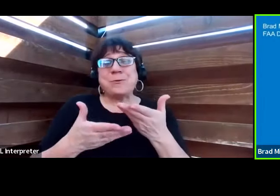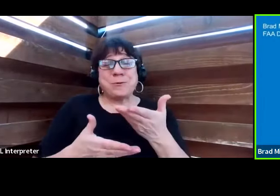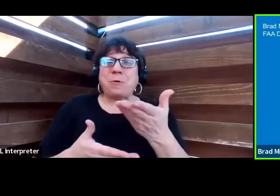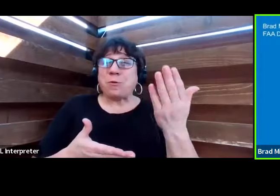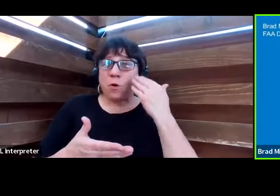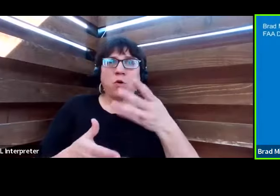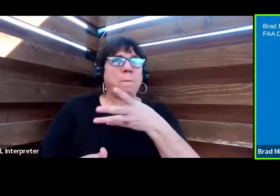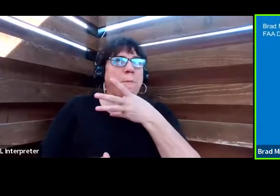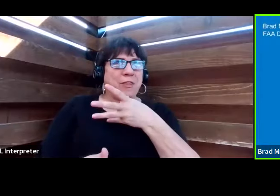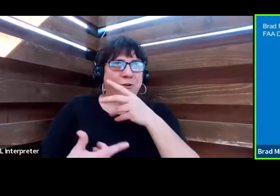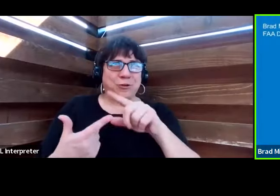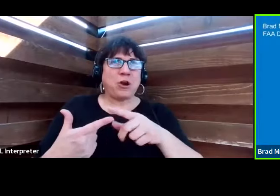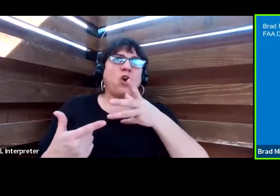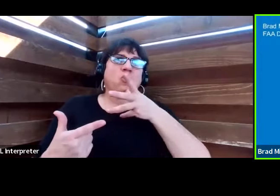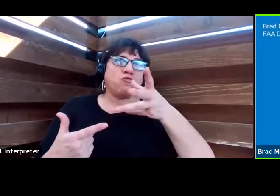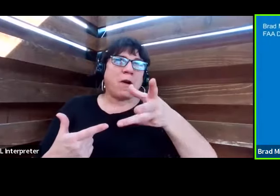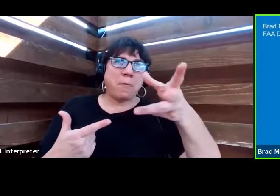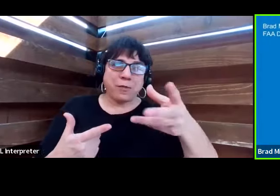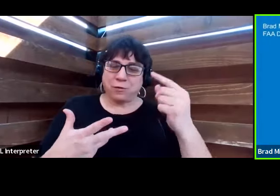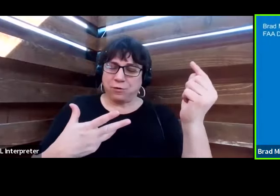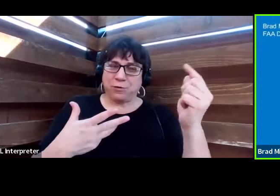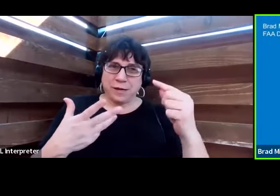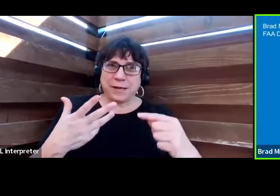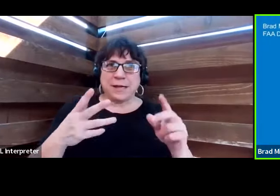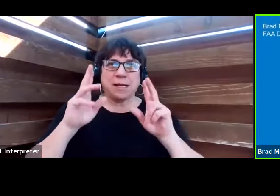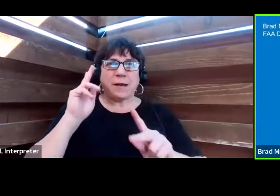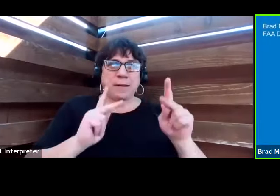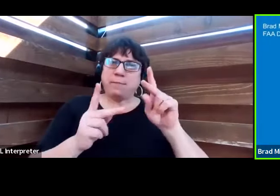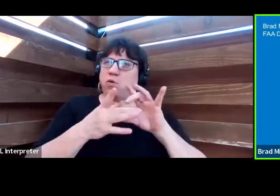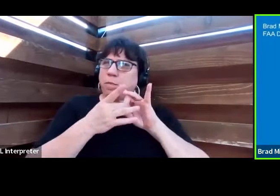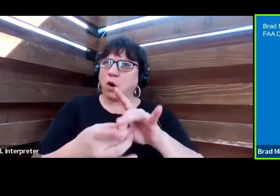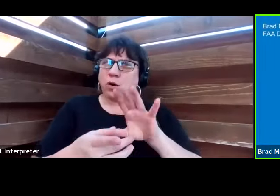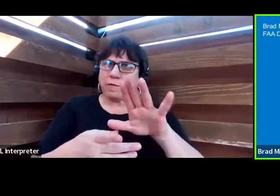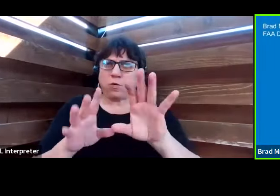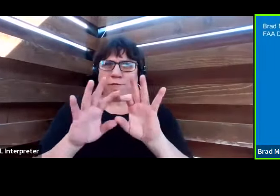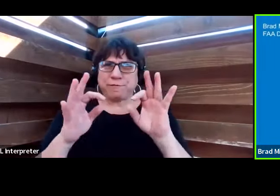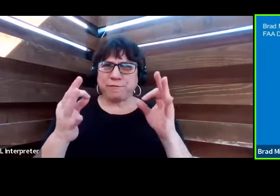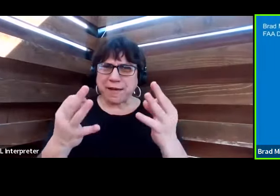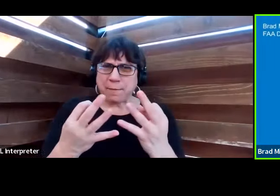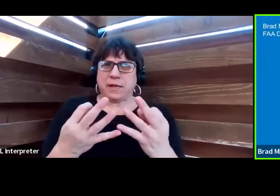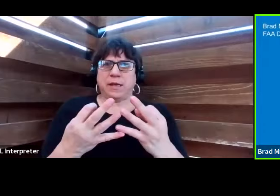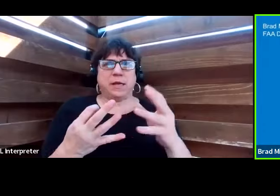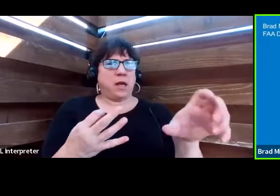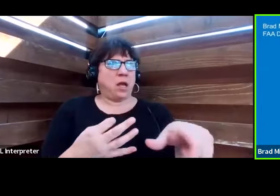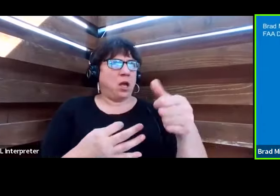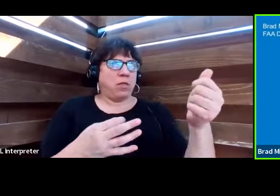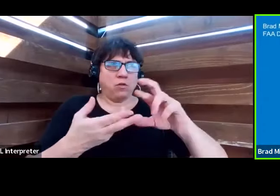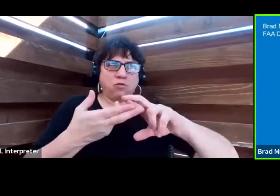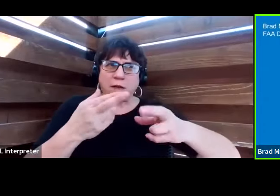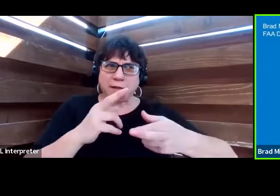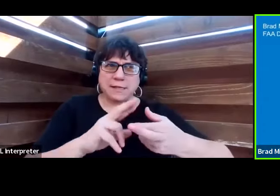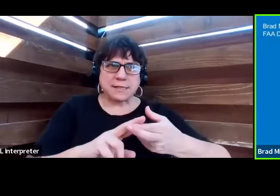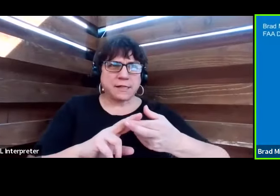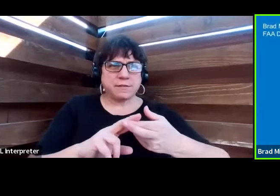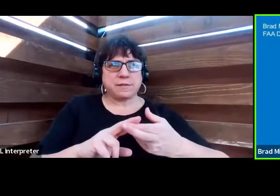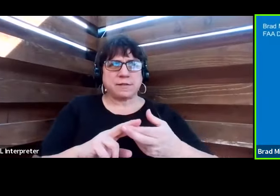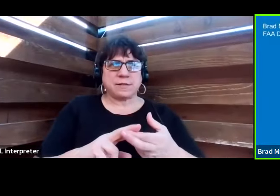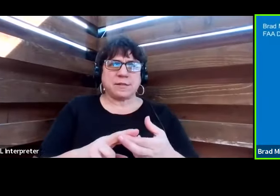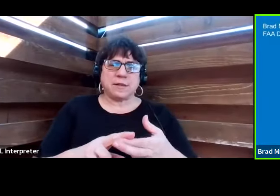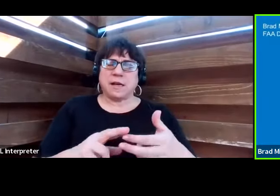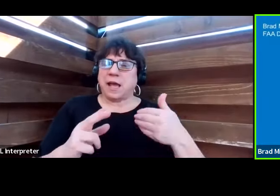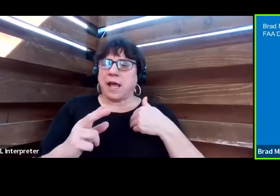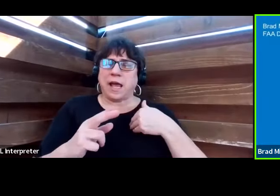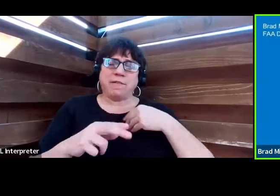know, your mother, your grandmother, people who are part of your family, other relatives. I had a cadre